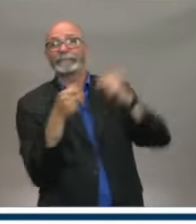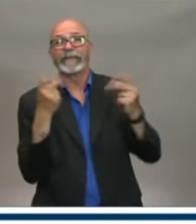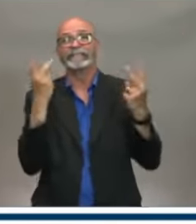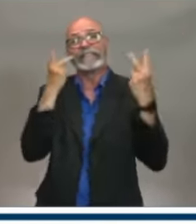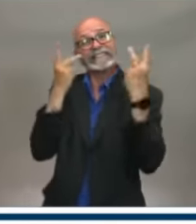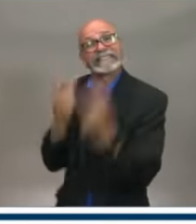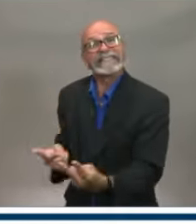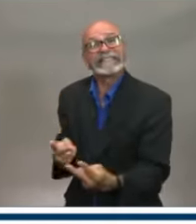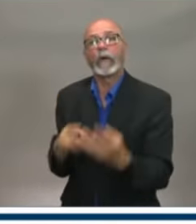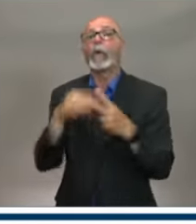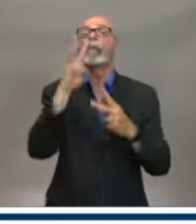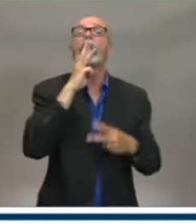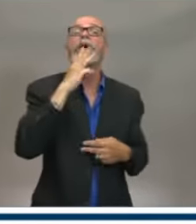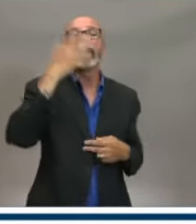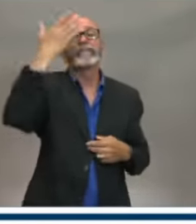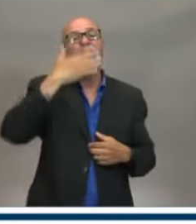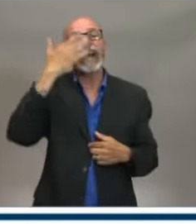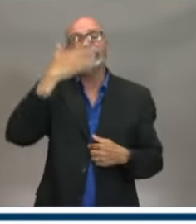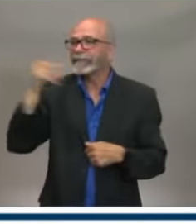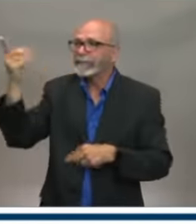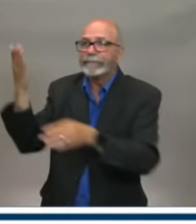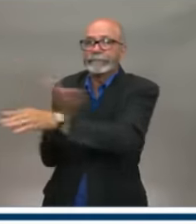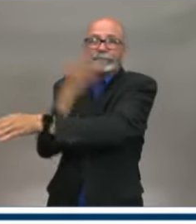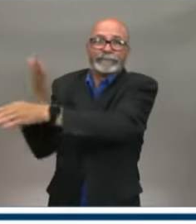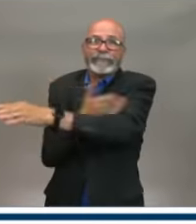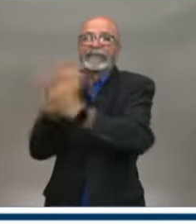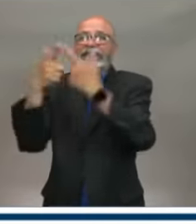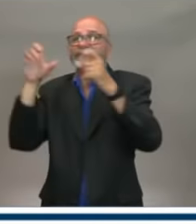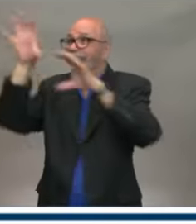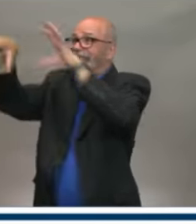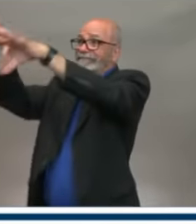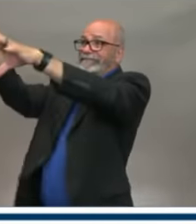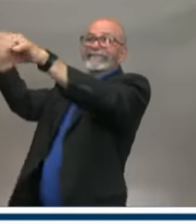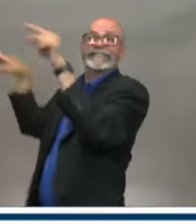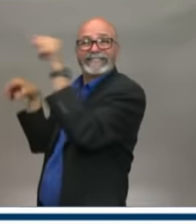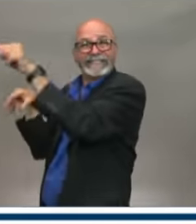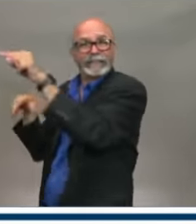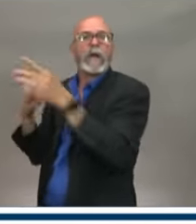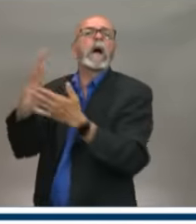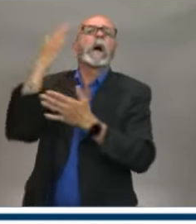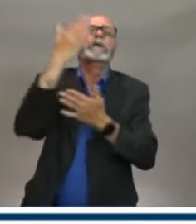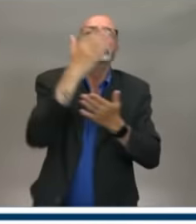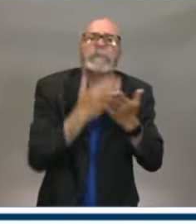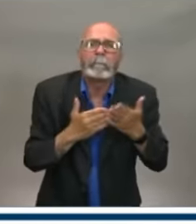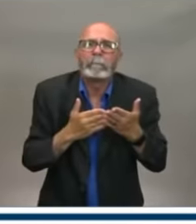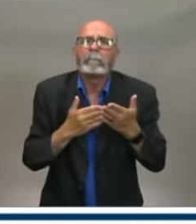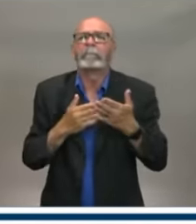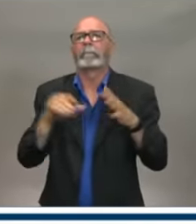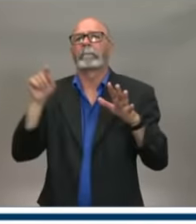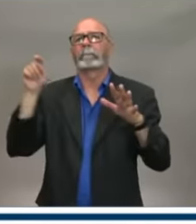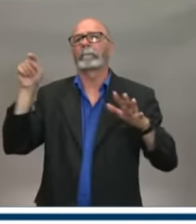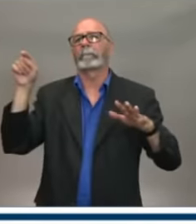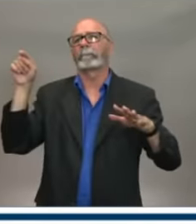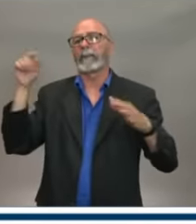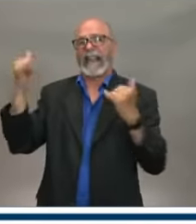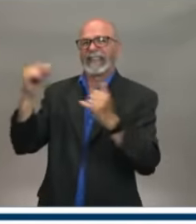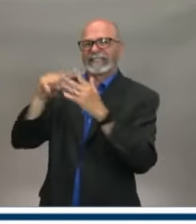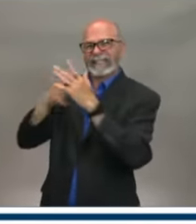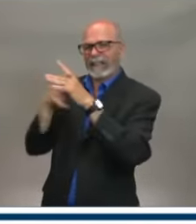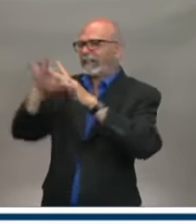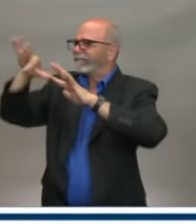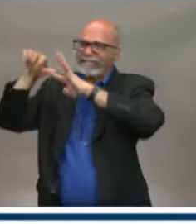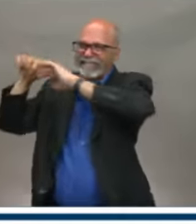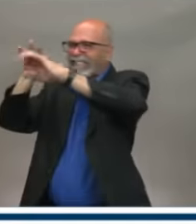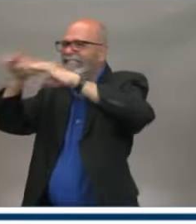be very similar, either removing some infrastructure or physical barriers that are there or adding to and